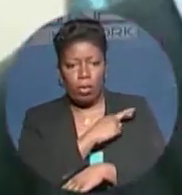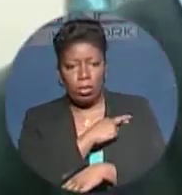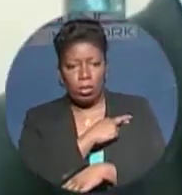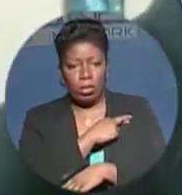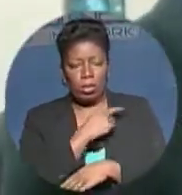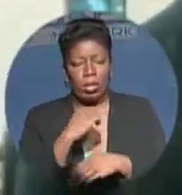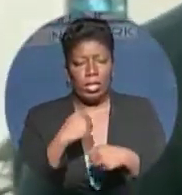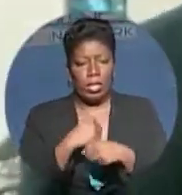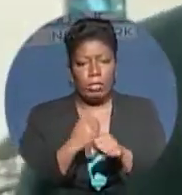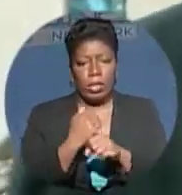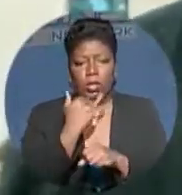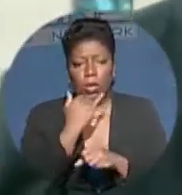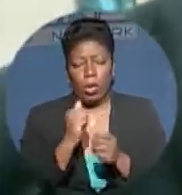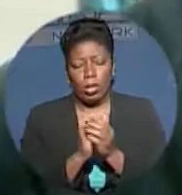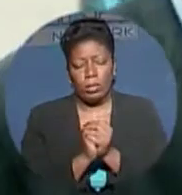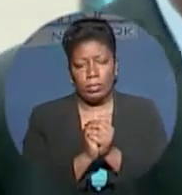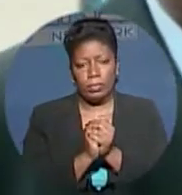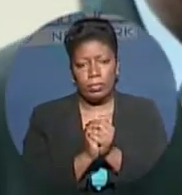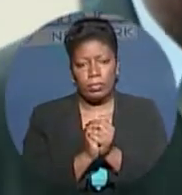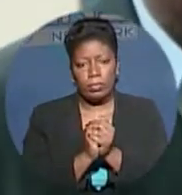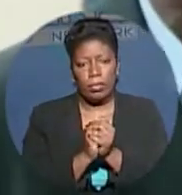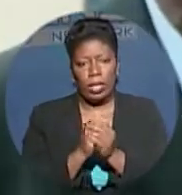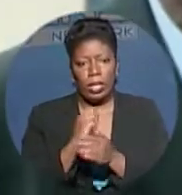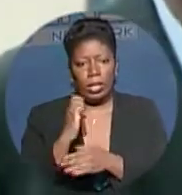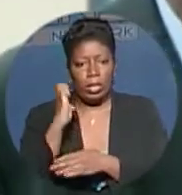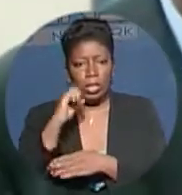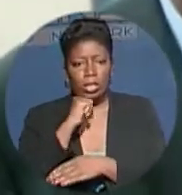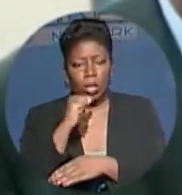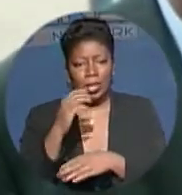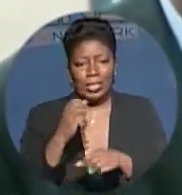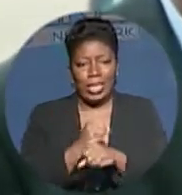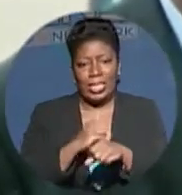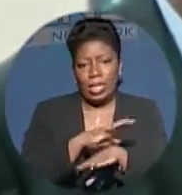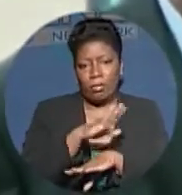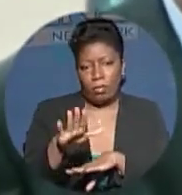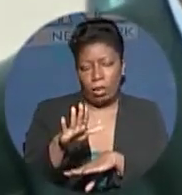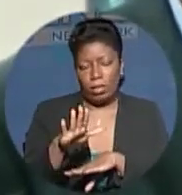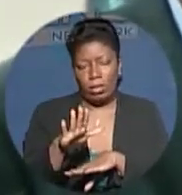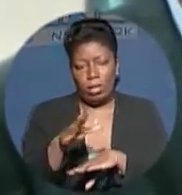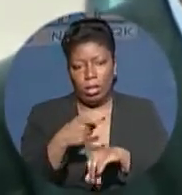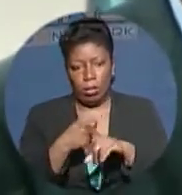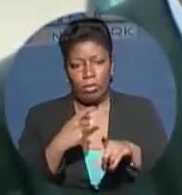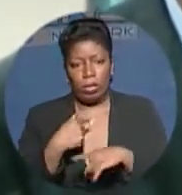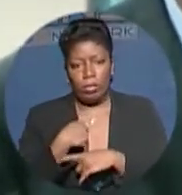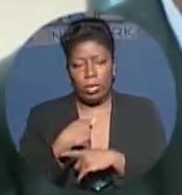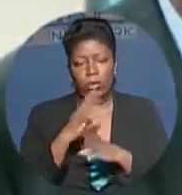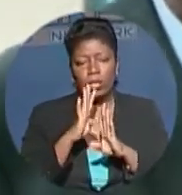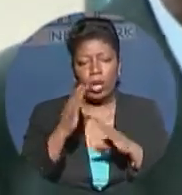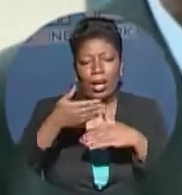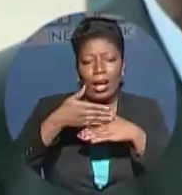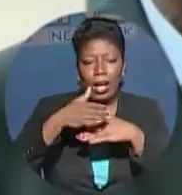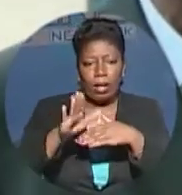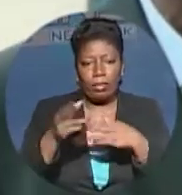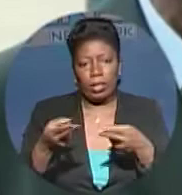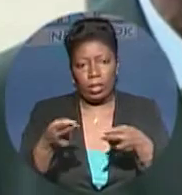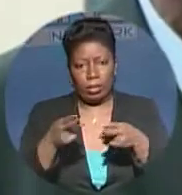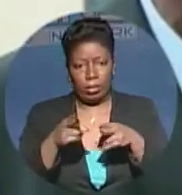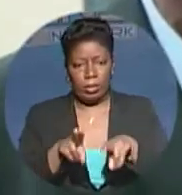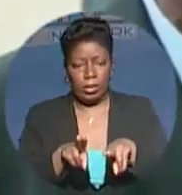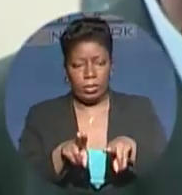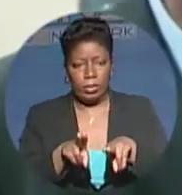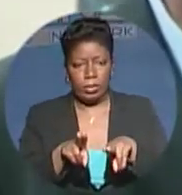No, he didn't get any advice from me on the matter. We spoke after it had taken place. And I